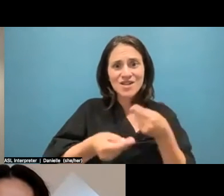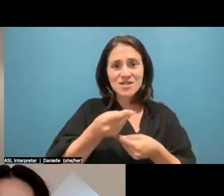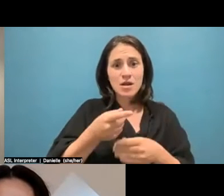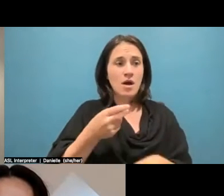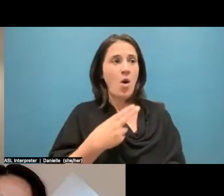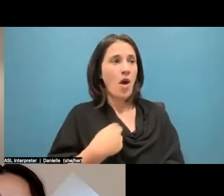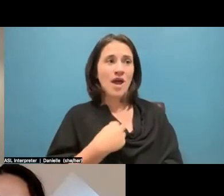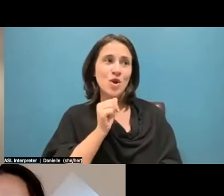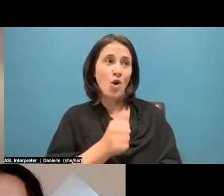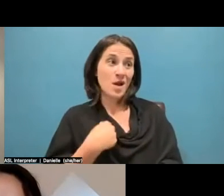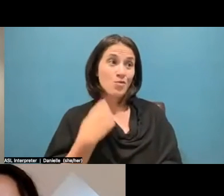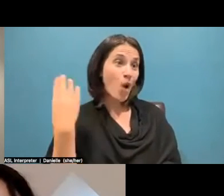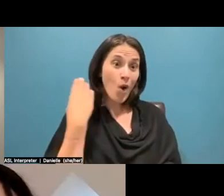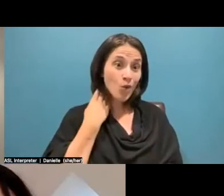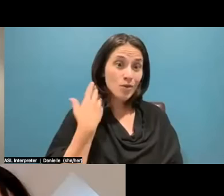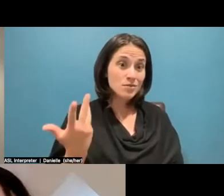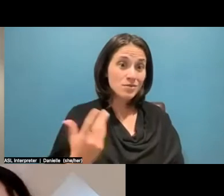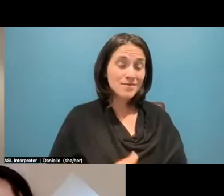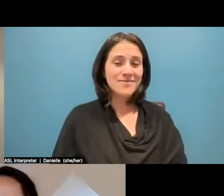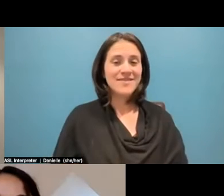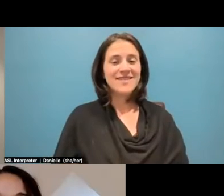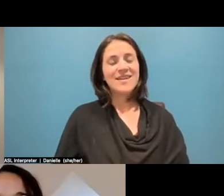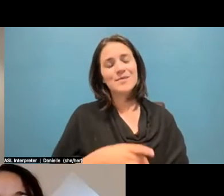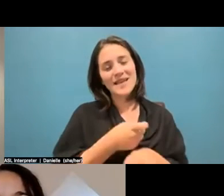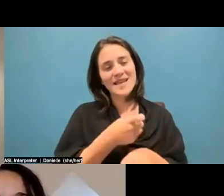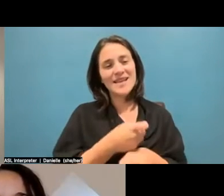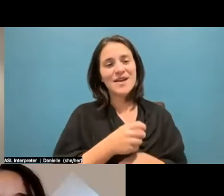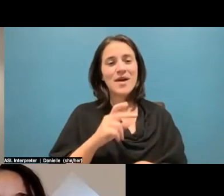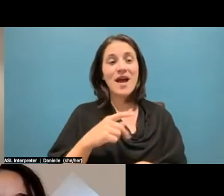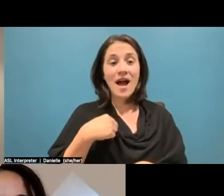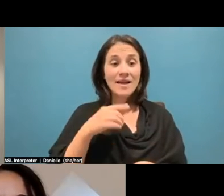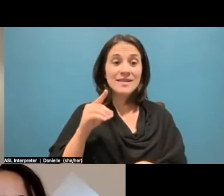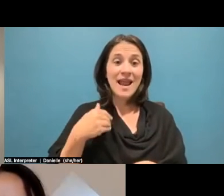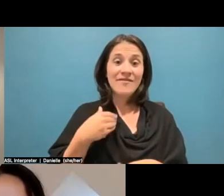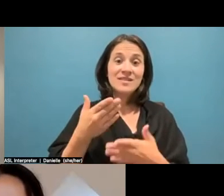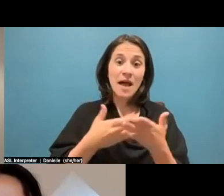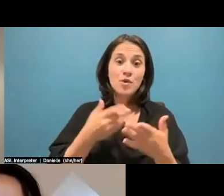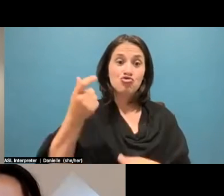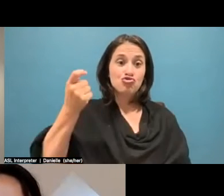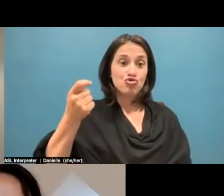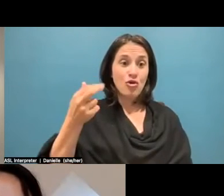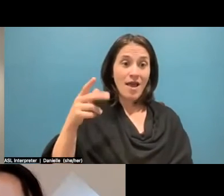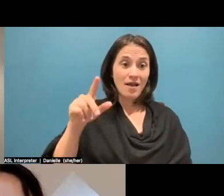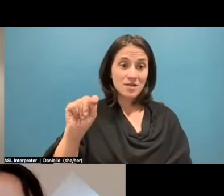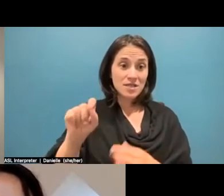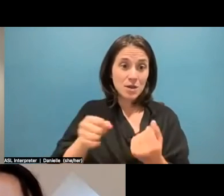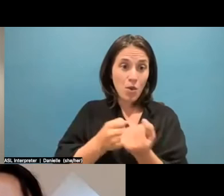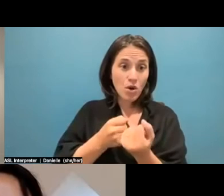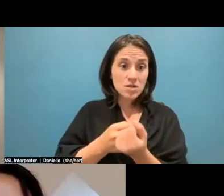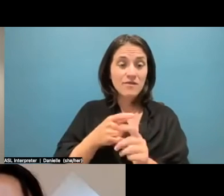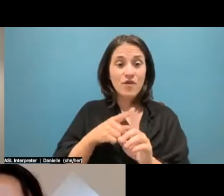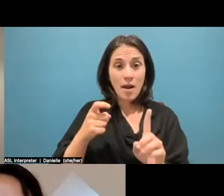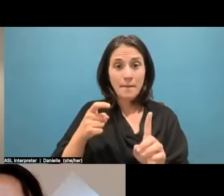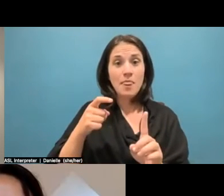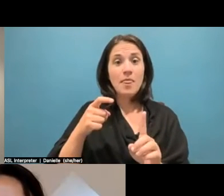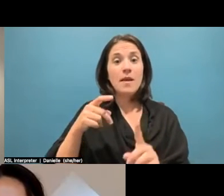I'm broke. No, I'm kidding. No, I had. So I had some decent grant support from the Pulitzer